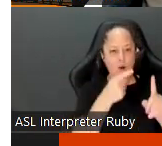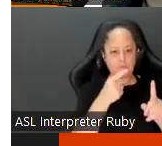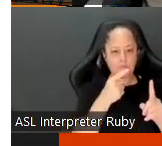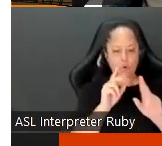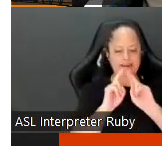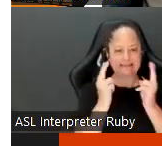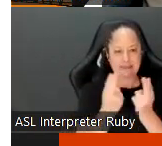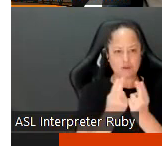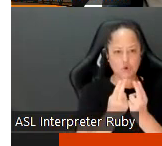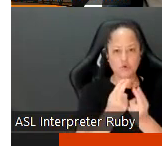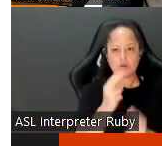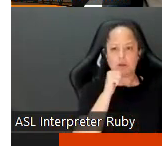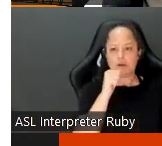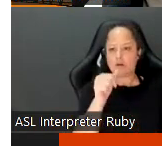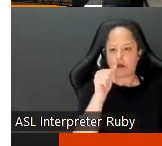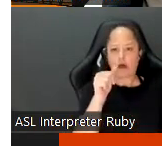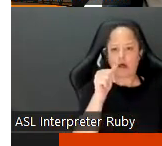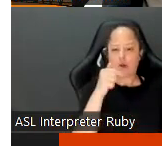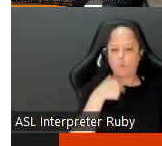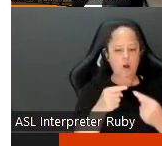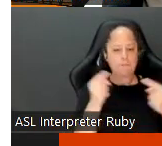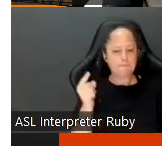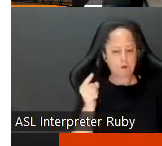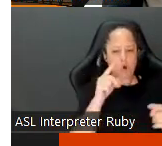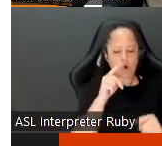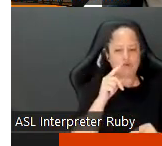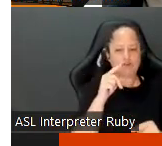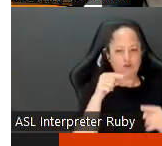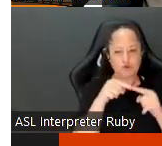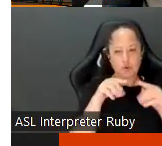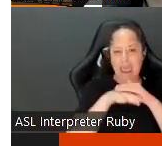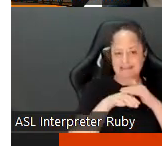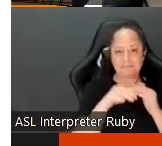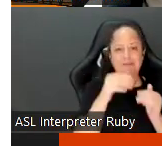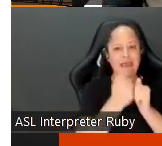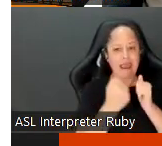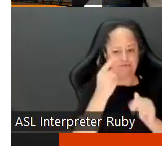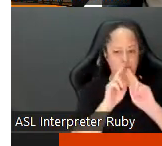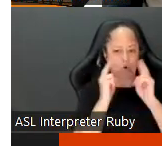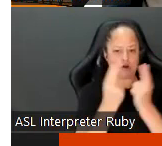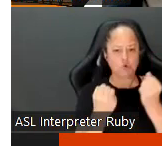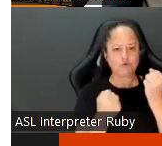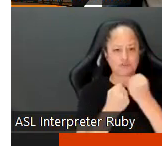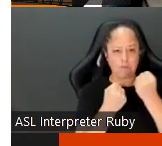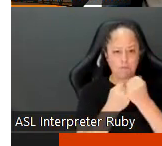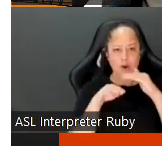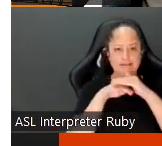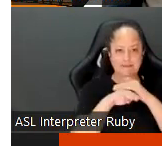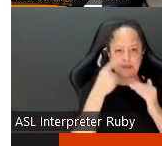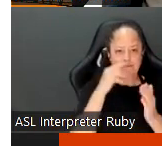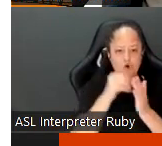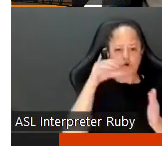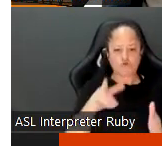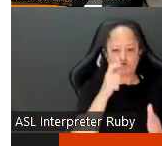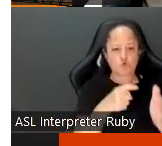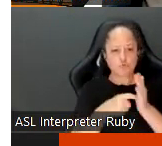too is not at all that we are opposed to the principle of accessibility everybody in the union supports accessibility for students who